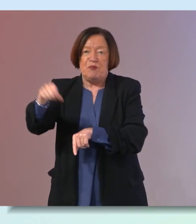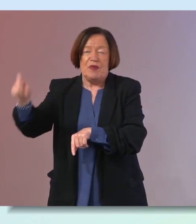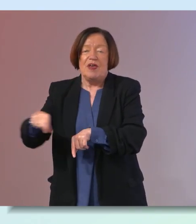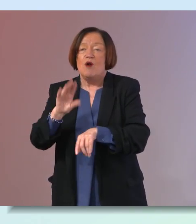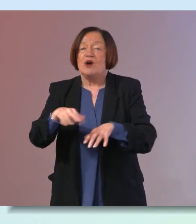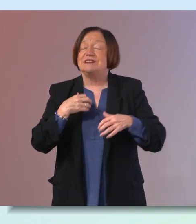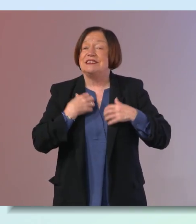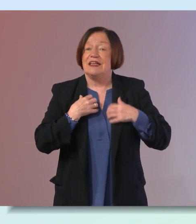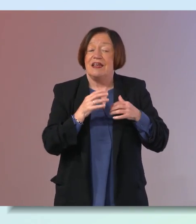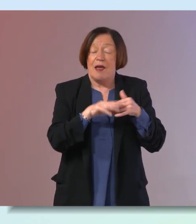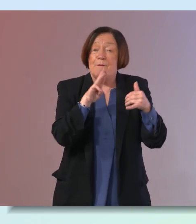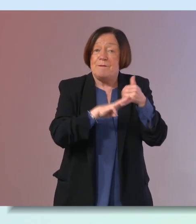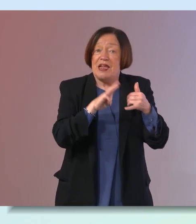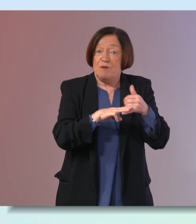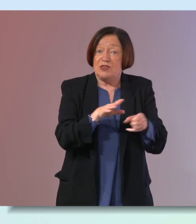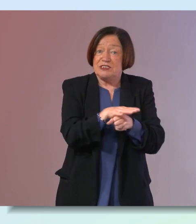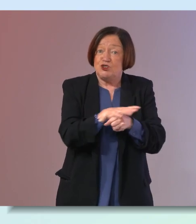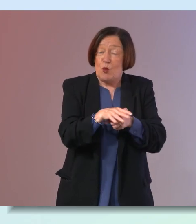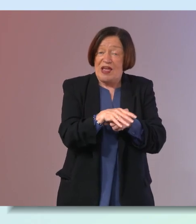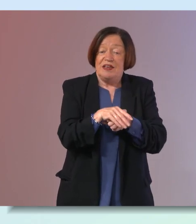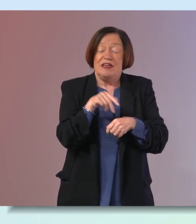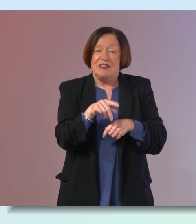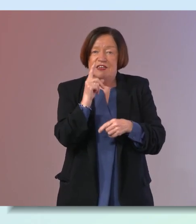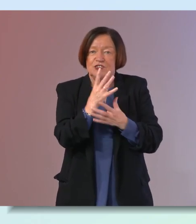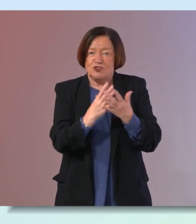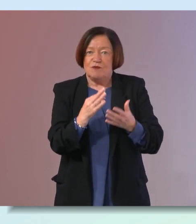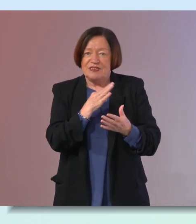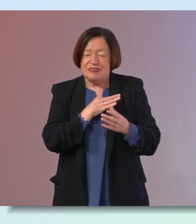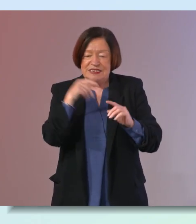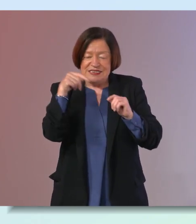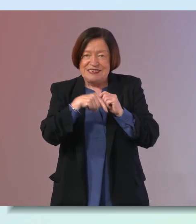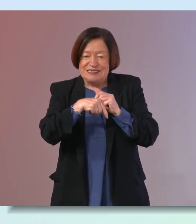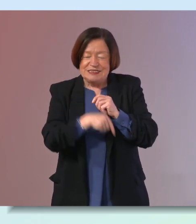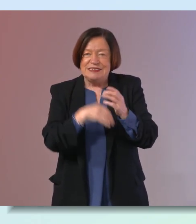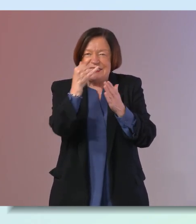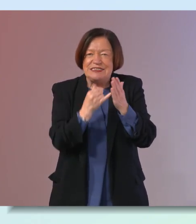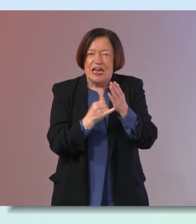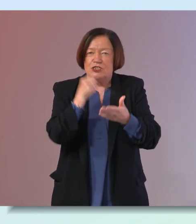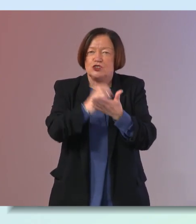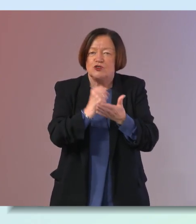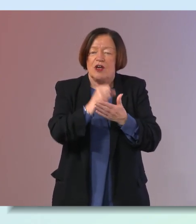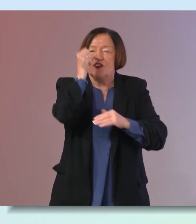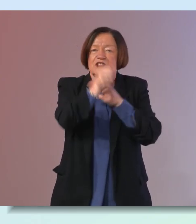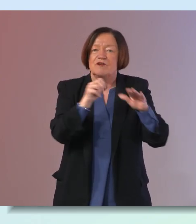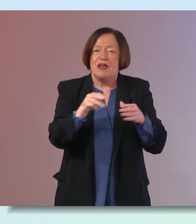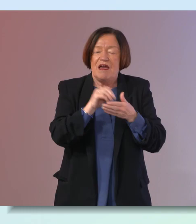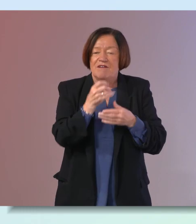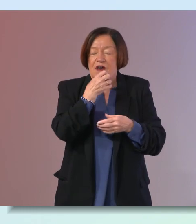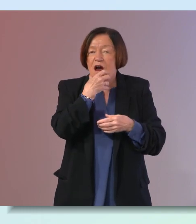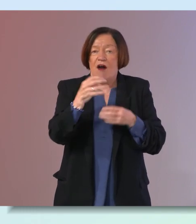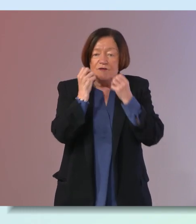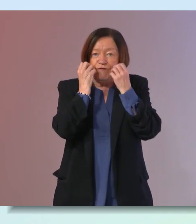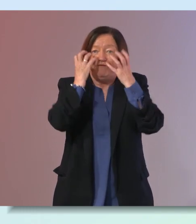interesting in a menopause context is they've done some very very detailed studies on the experience of women having hot flushes